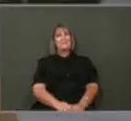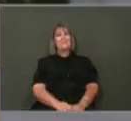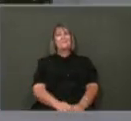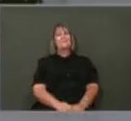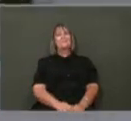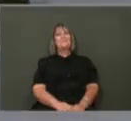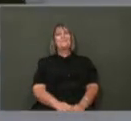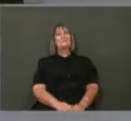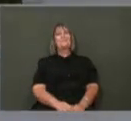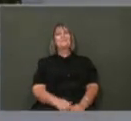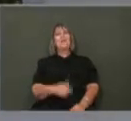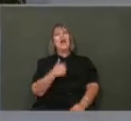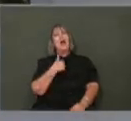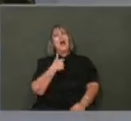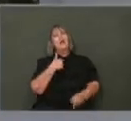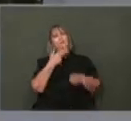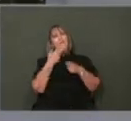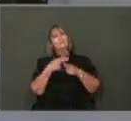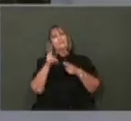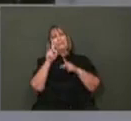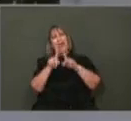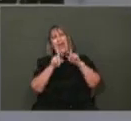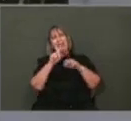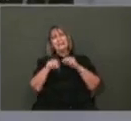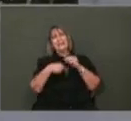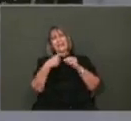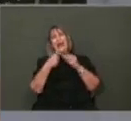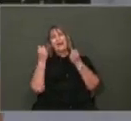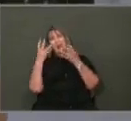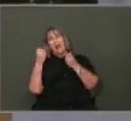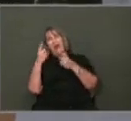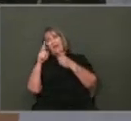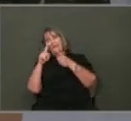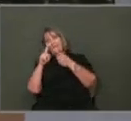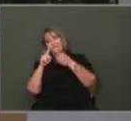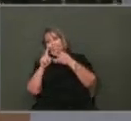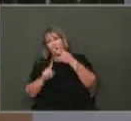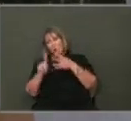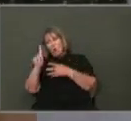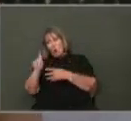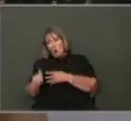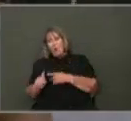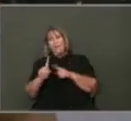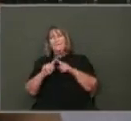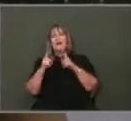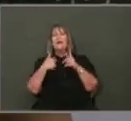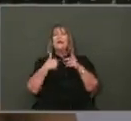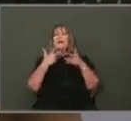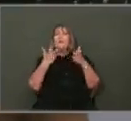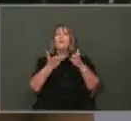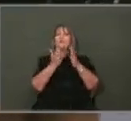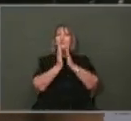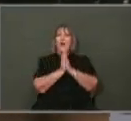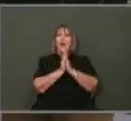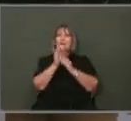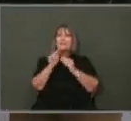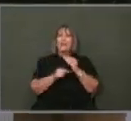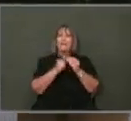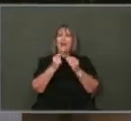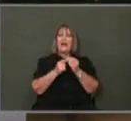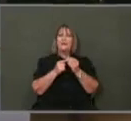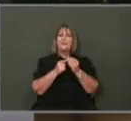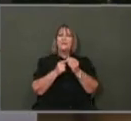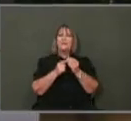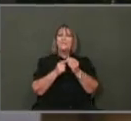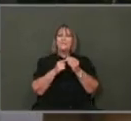Hi. I have a quick question about, well, sidewalks have a lot of questions about, but I wanted to ask, is there any kind of city guideline or commitment to build like